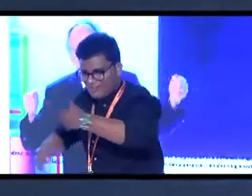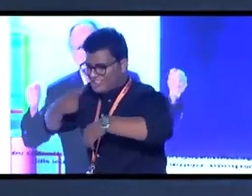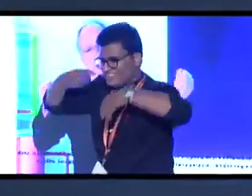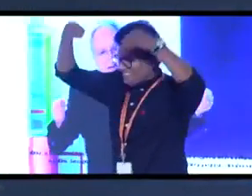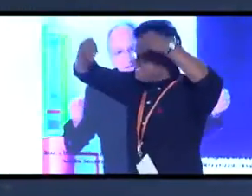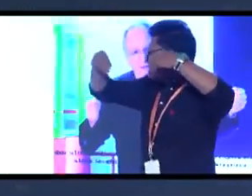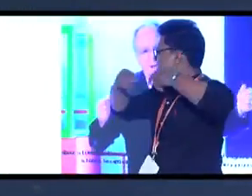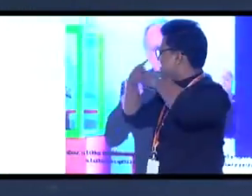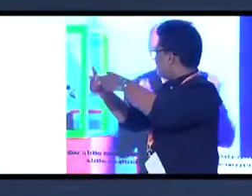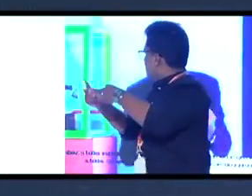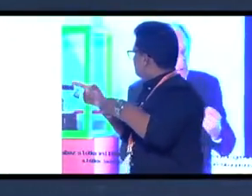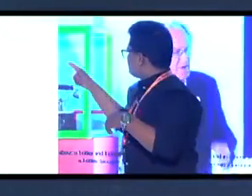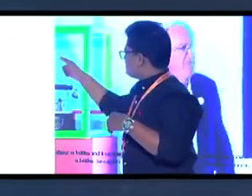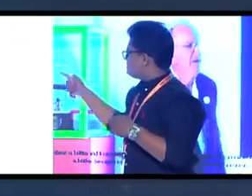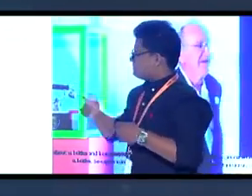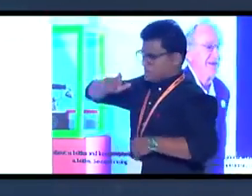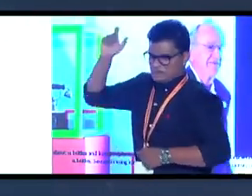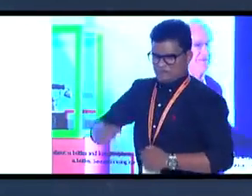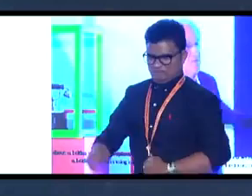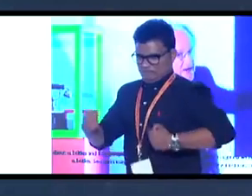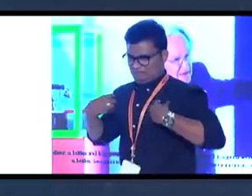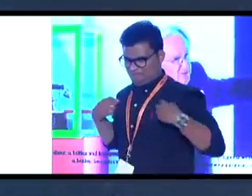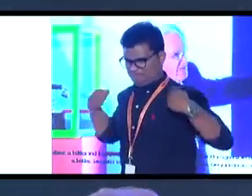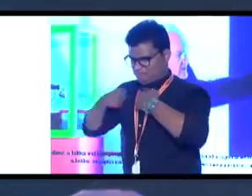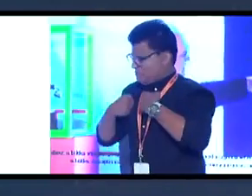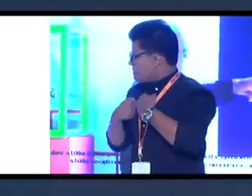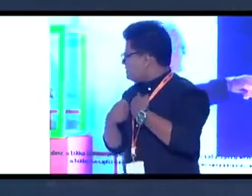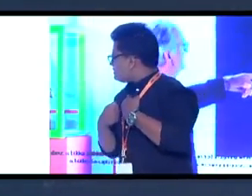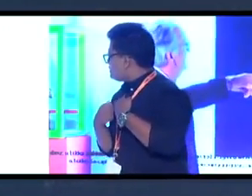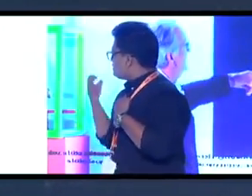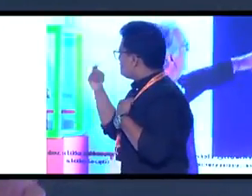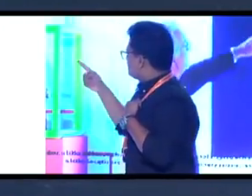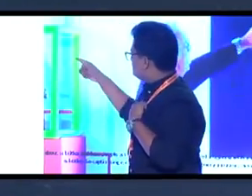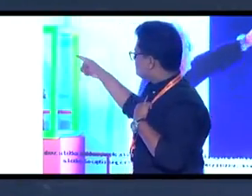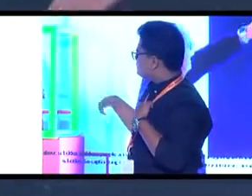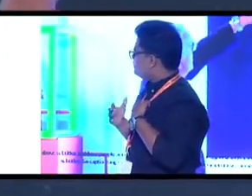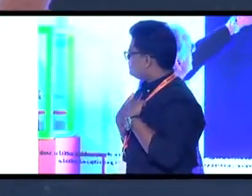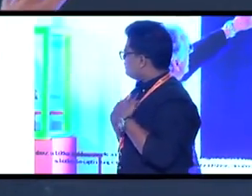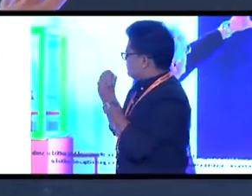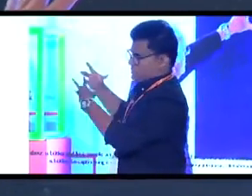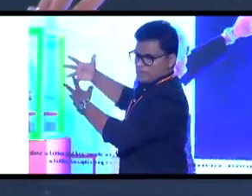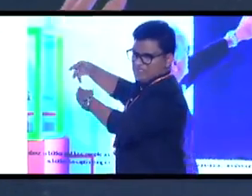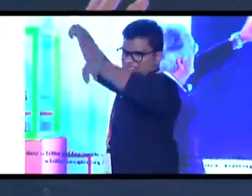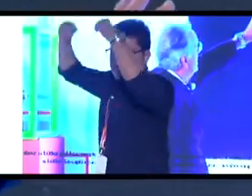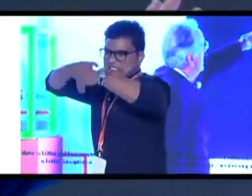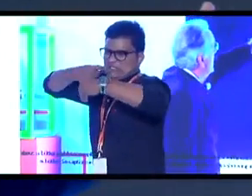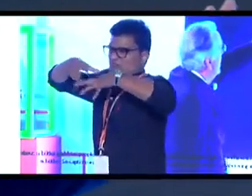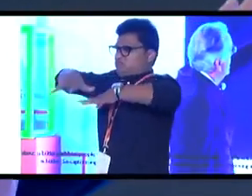It's solid rain, and it's cold. Where I live, we have a lot of it. And so there's a lot of snow,